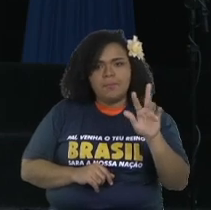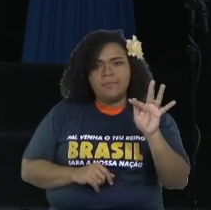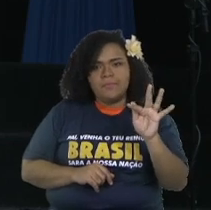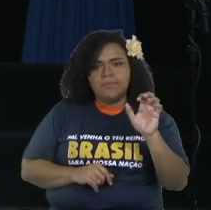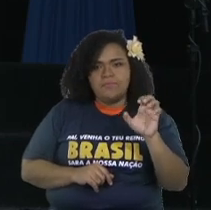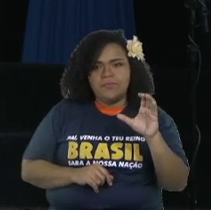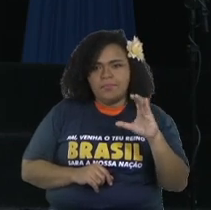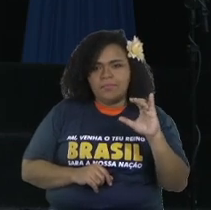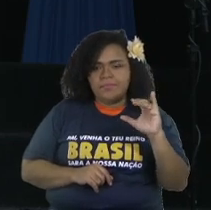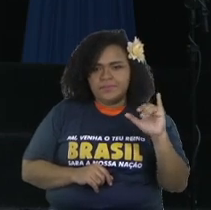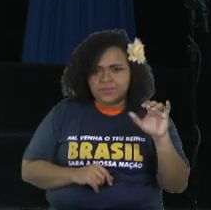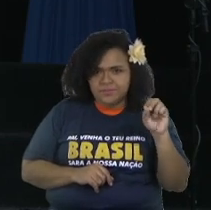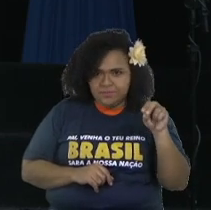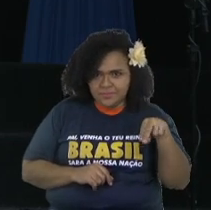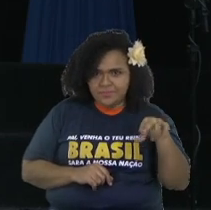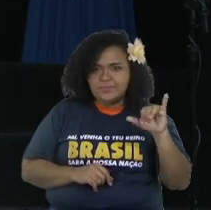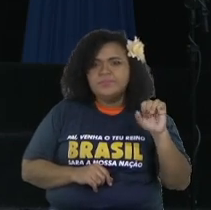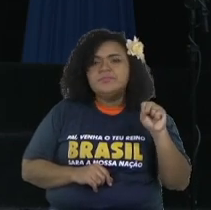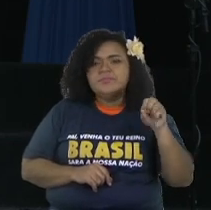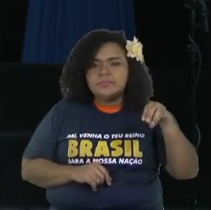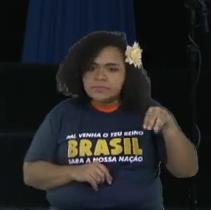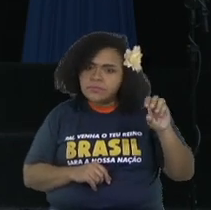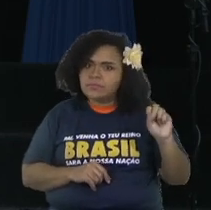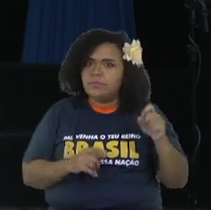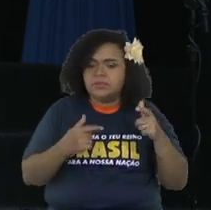perfectionism that people